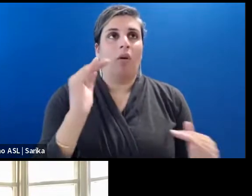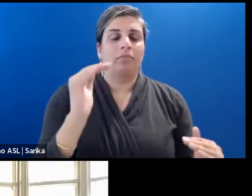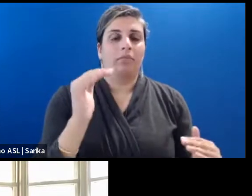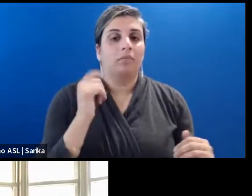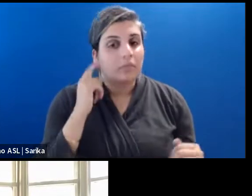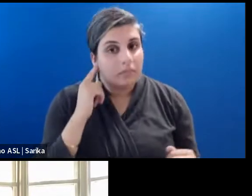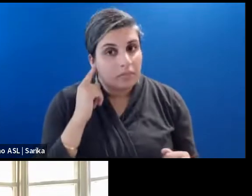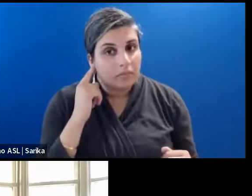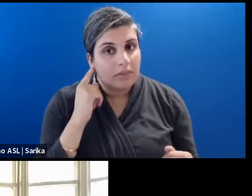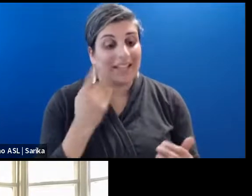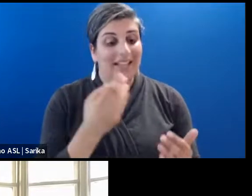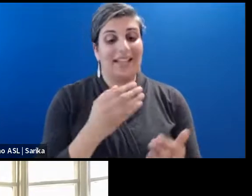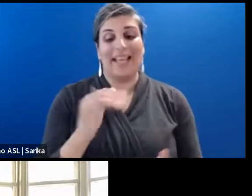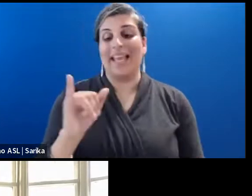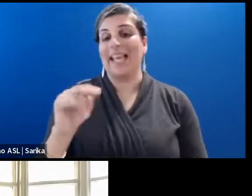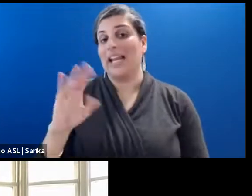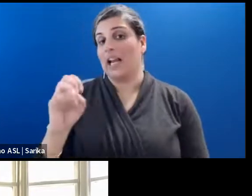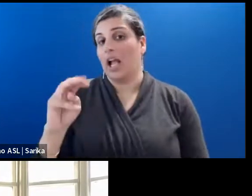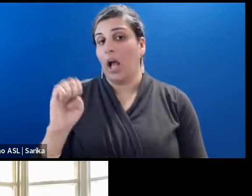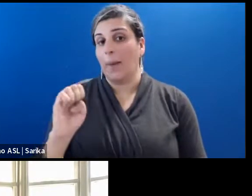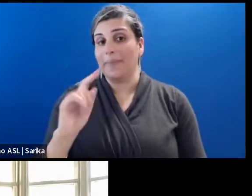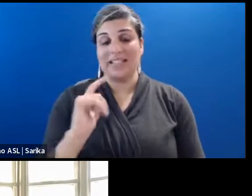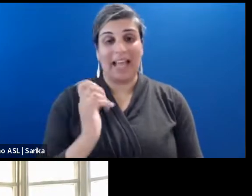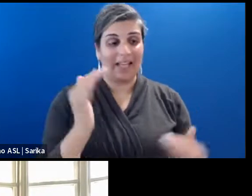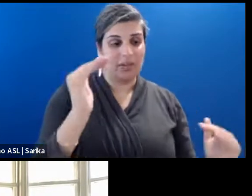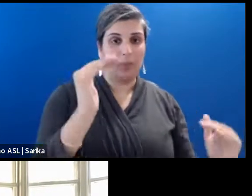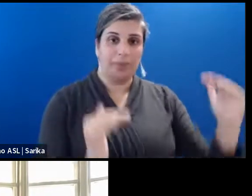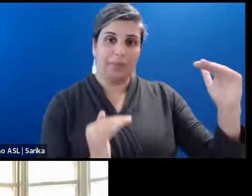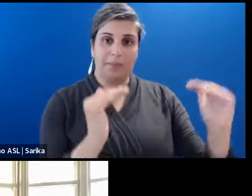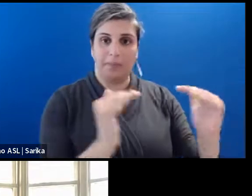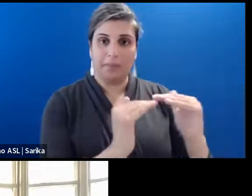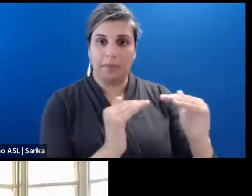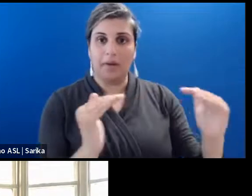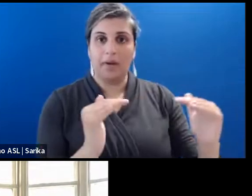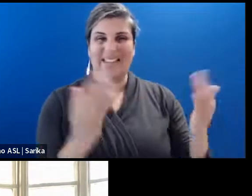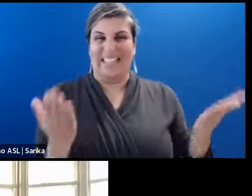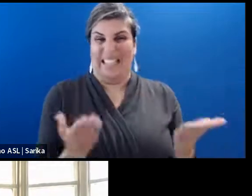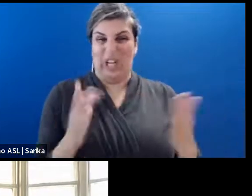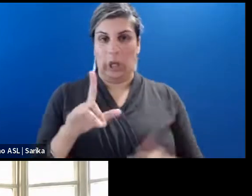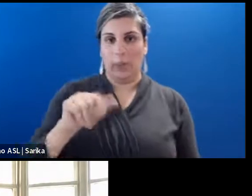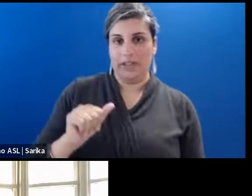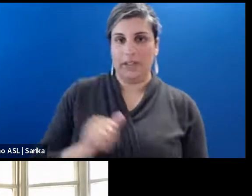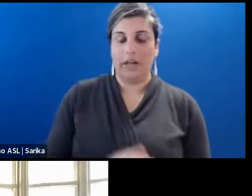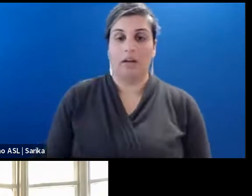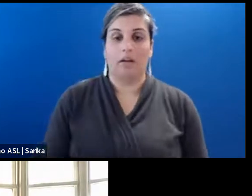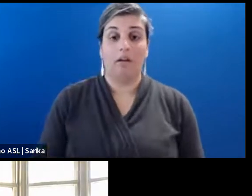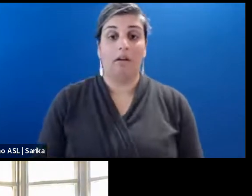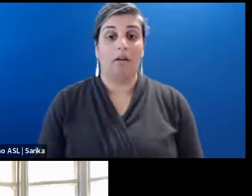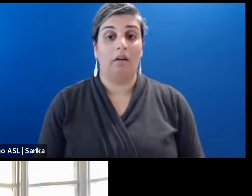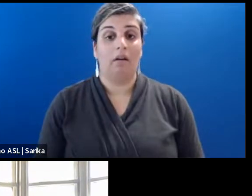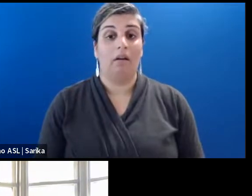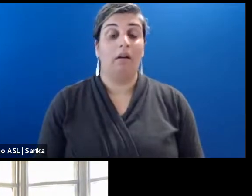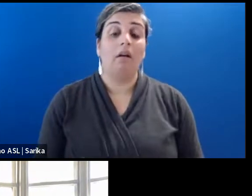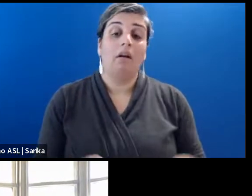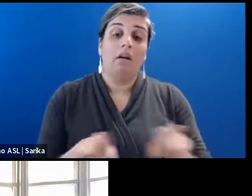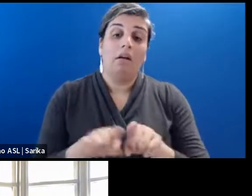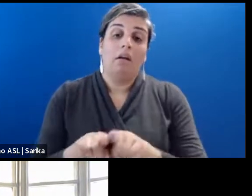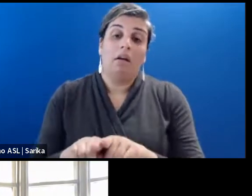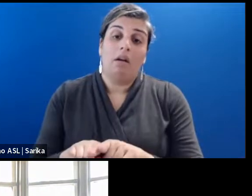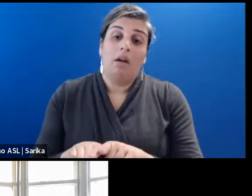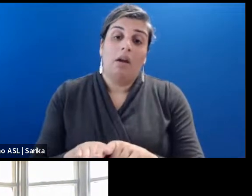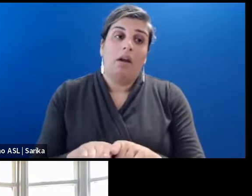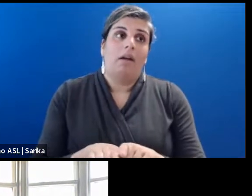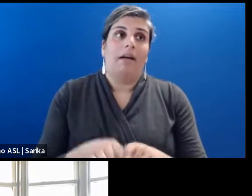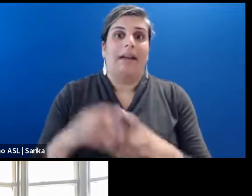taxes, specifically here in Louisiana. However, while you can also offset any income tax